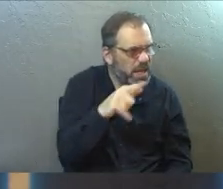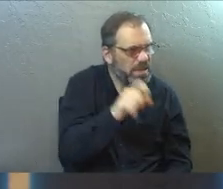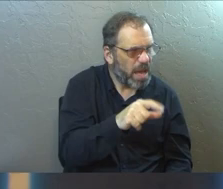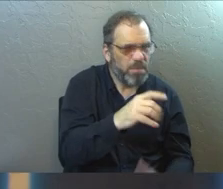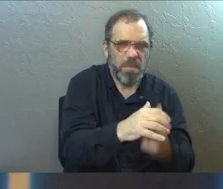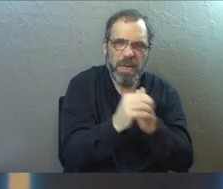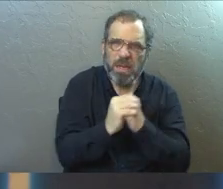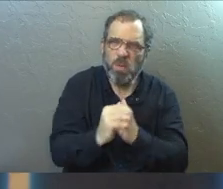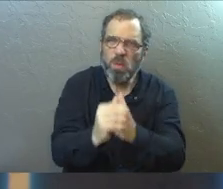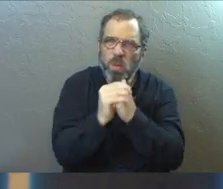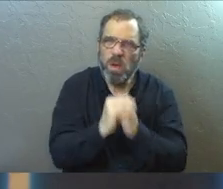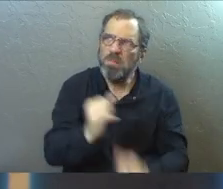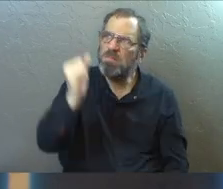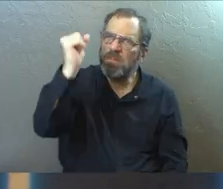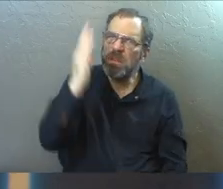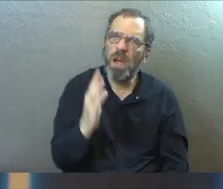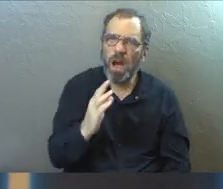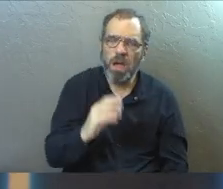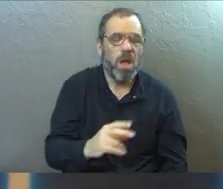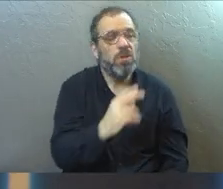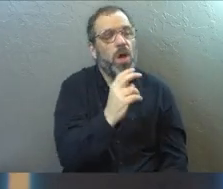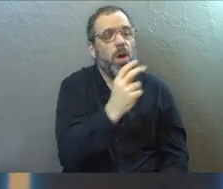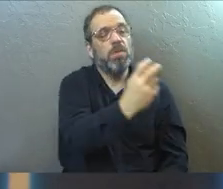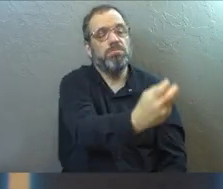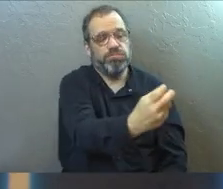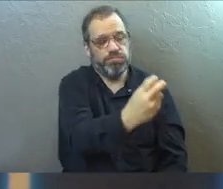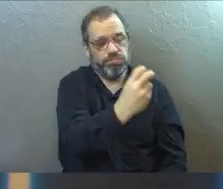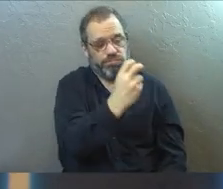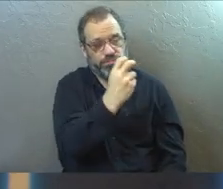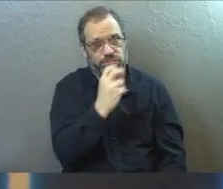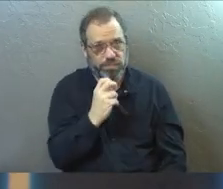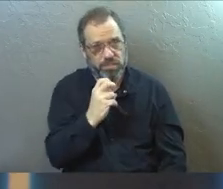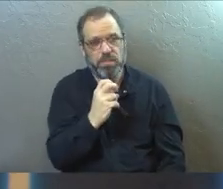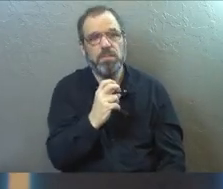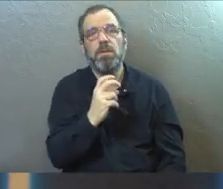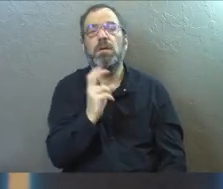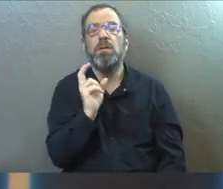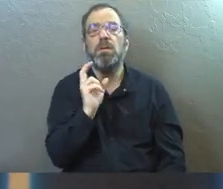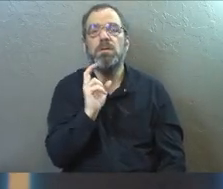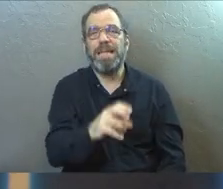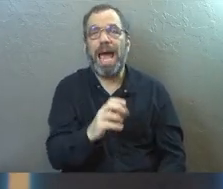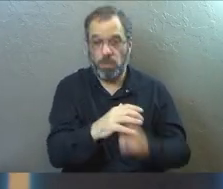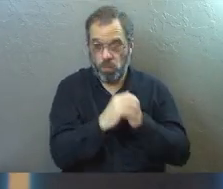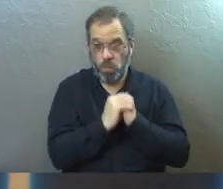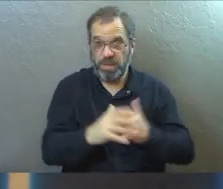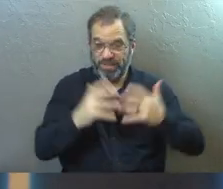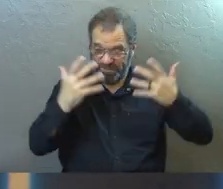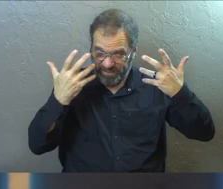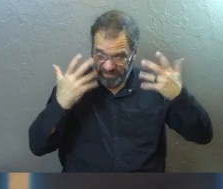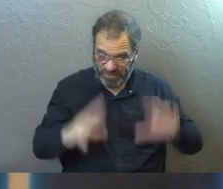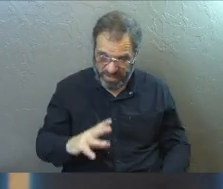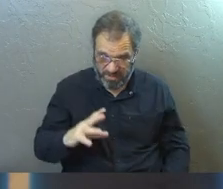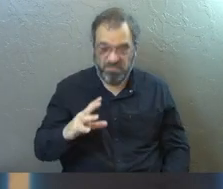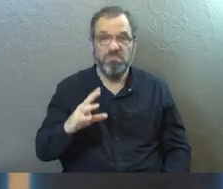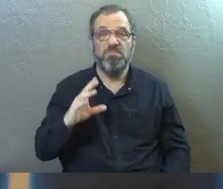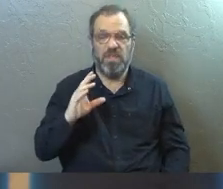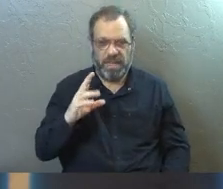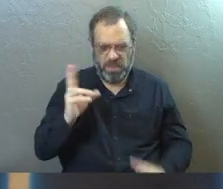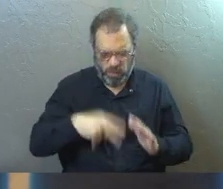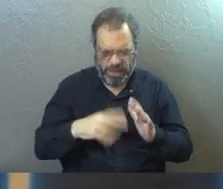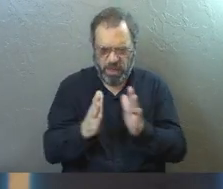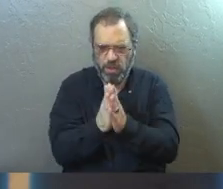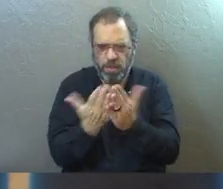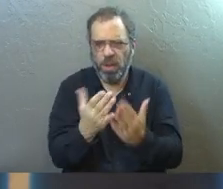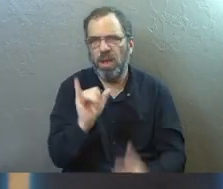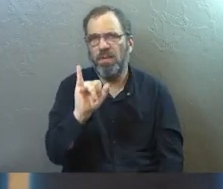because he's a worshiper of Yahweh. He's on his way back. He's on his way back from that worship experience. And he's reading from